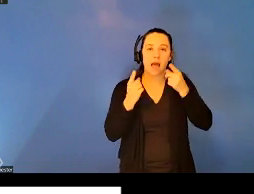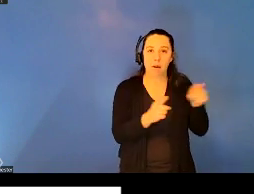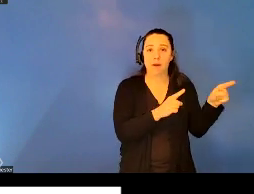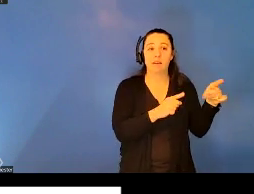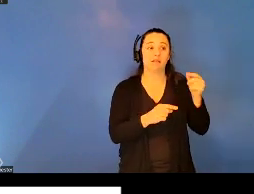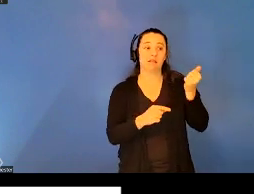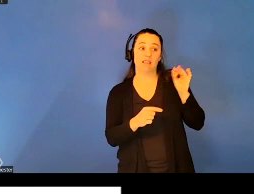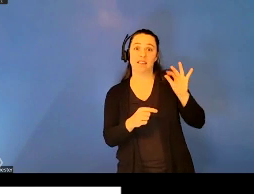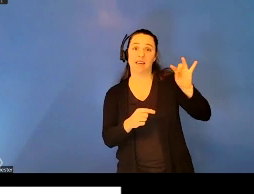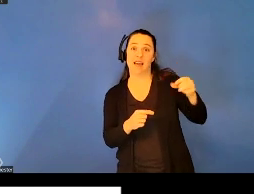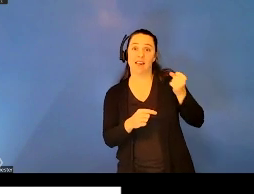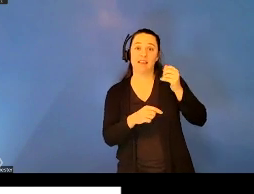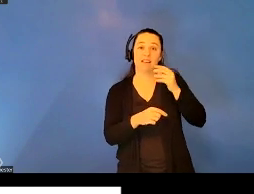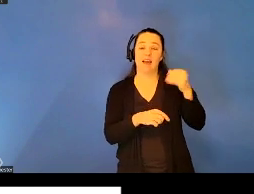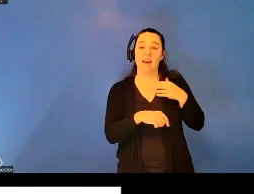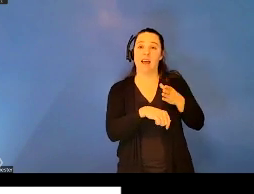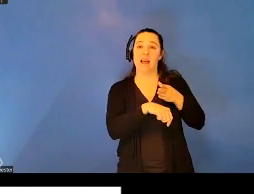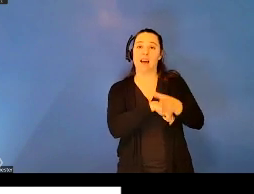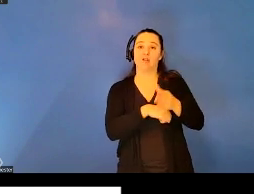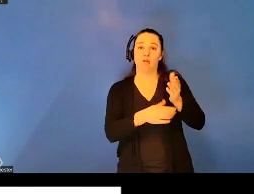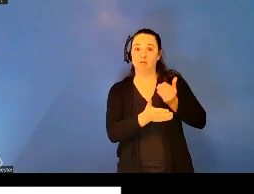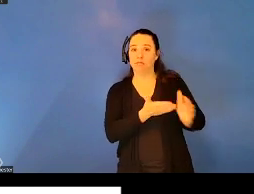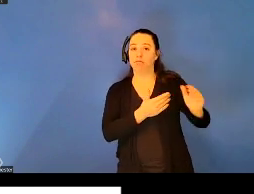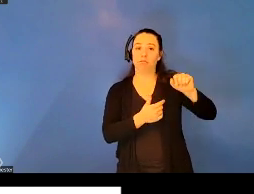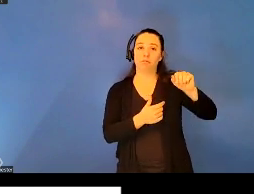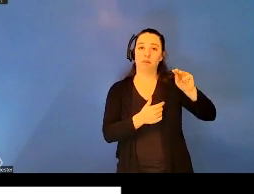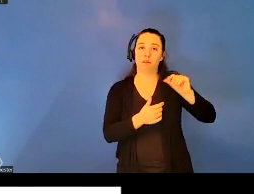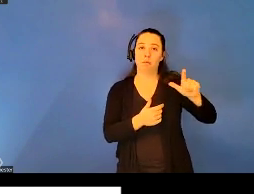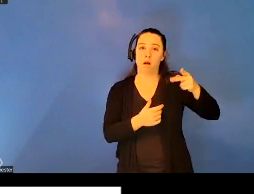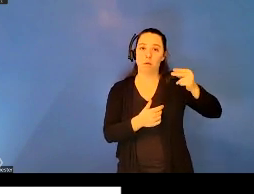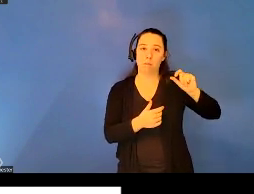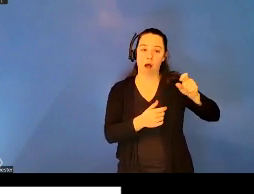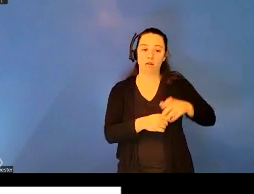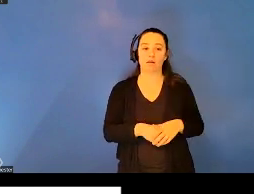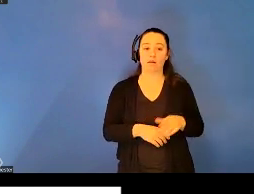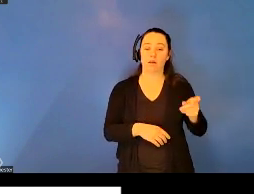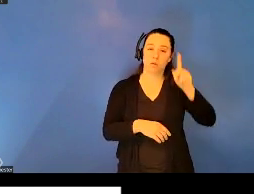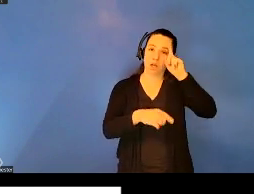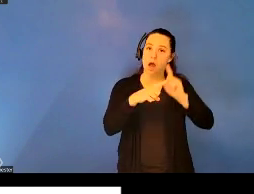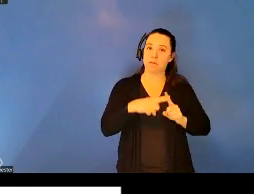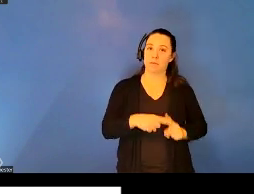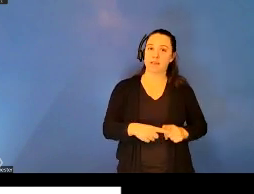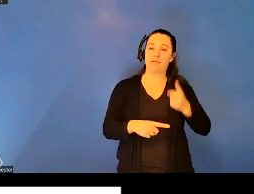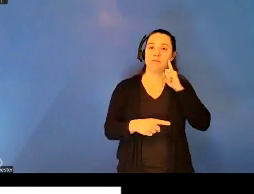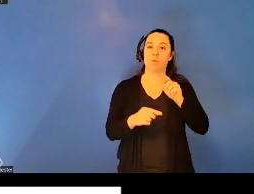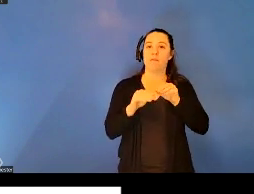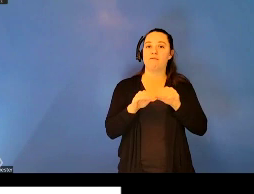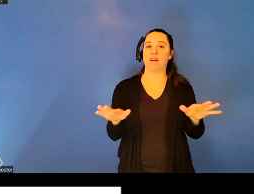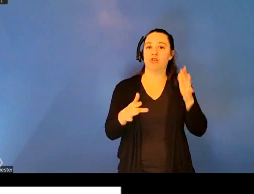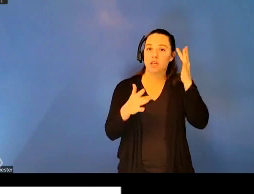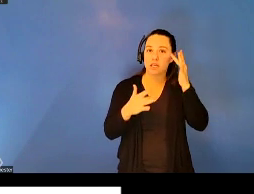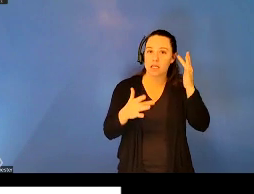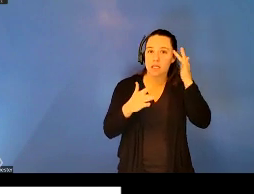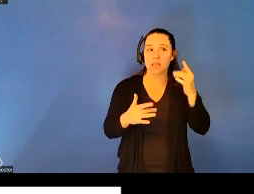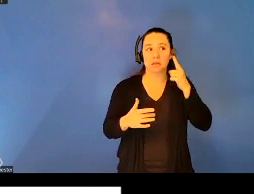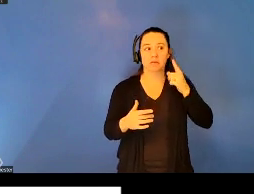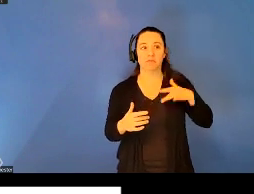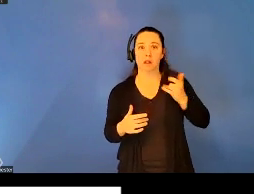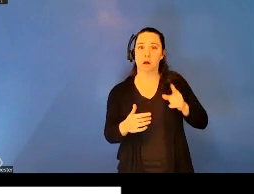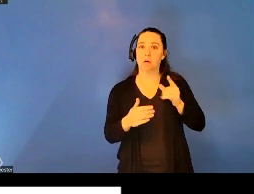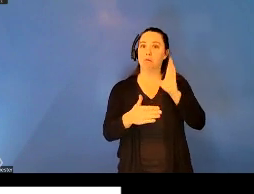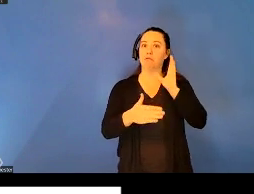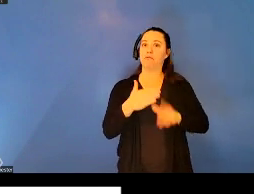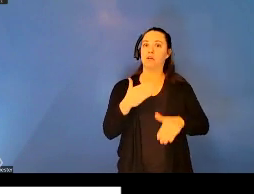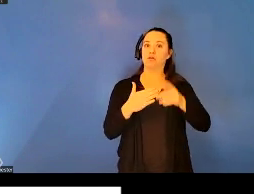the eradication of smallpox, there was fundamentally some optimism that the era of infectious disease may be over for humanity. The merciless